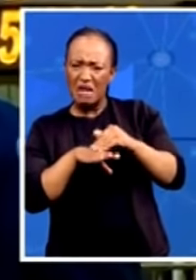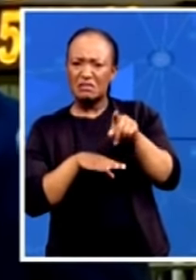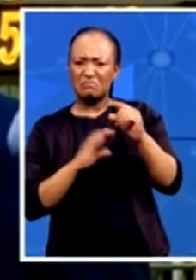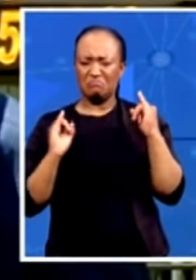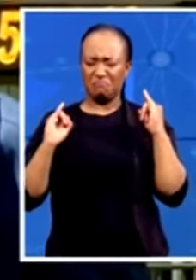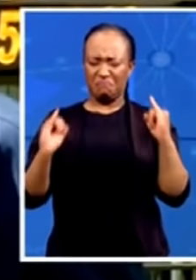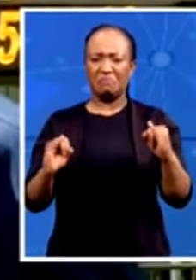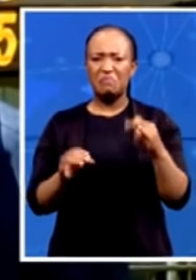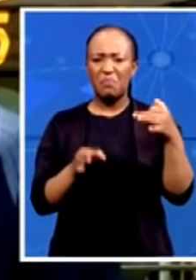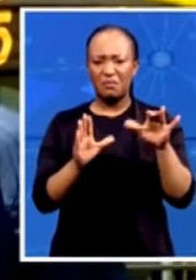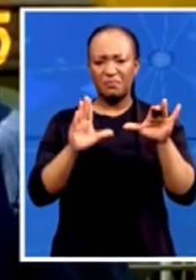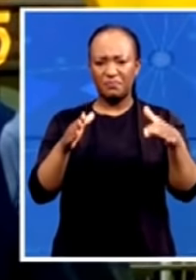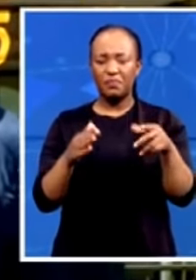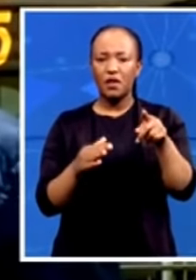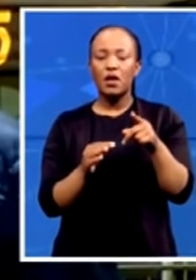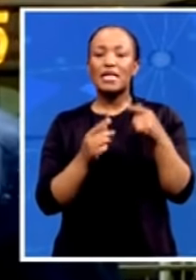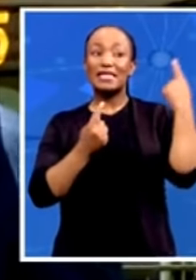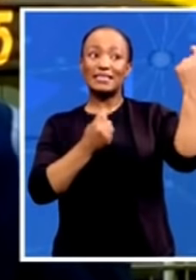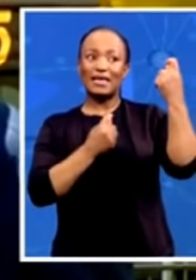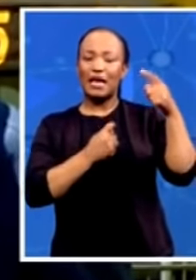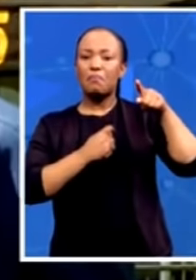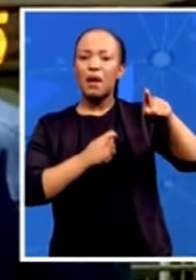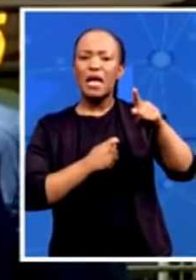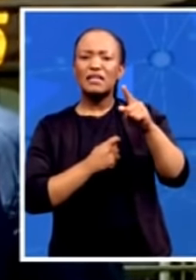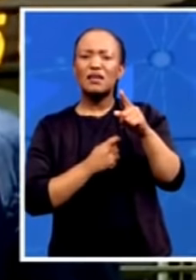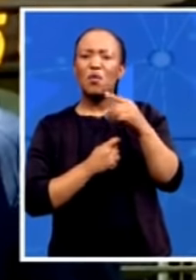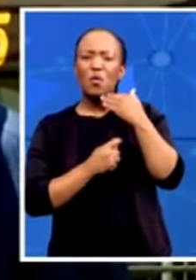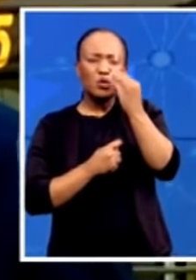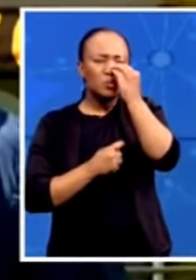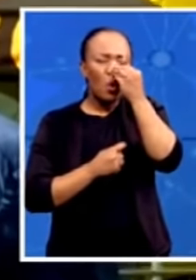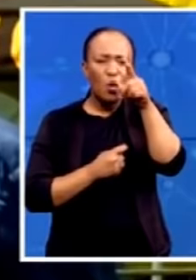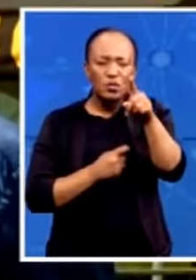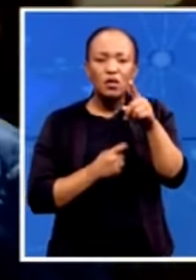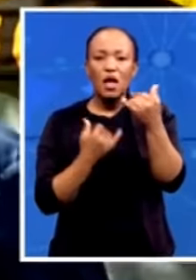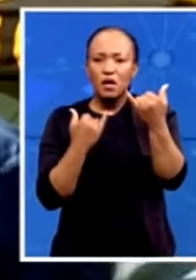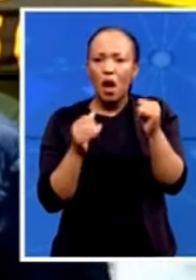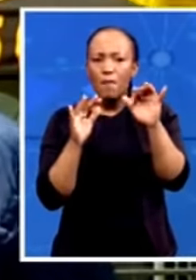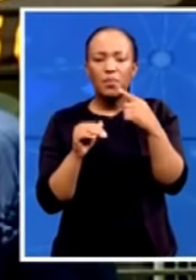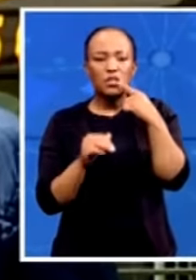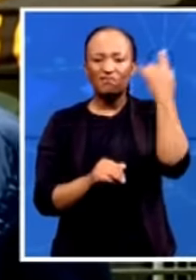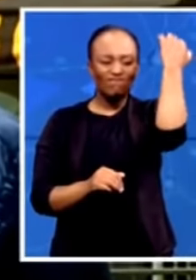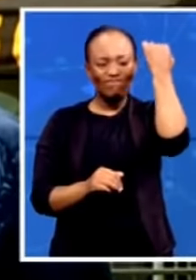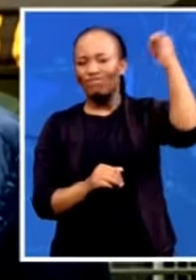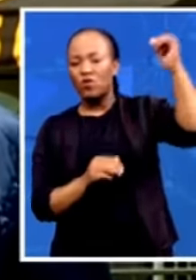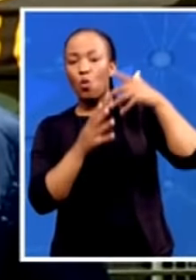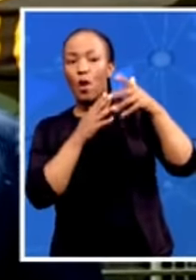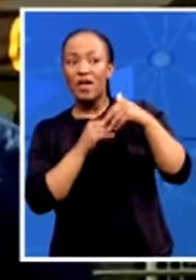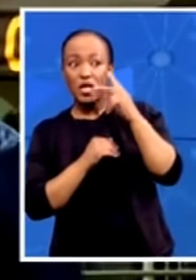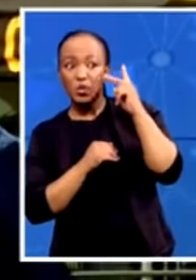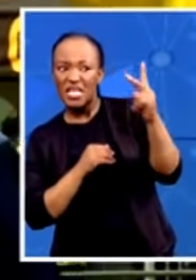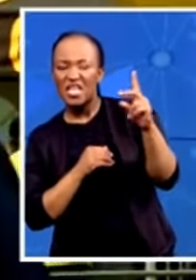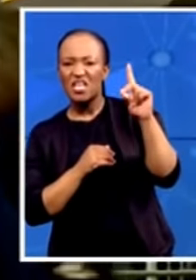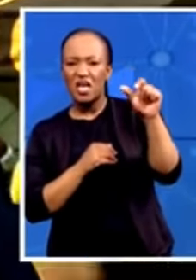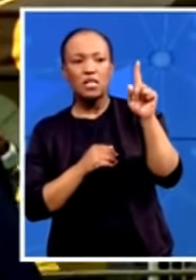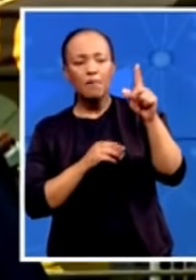thugs. And it's a call to our people that you should reject them wherever you see them. You should make them run until they change and